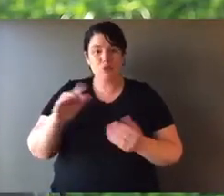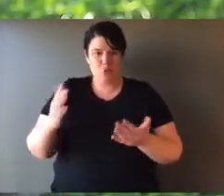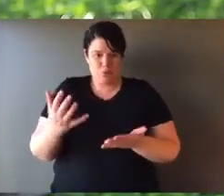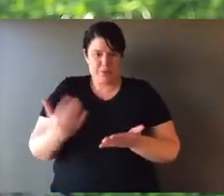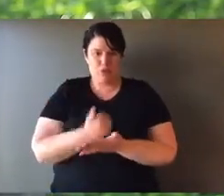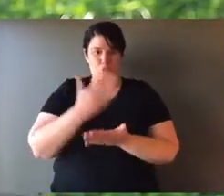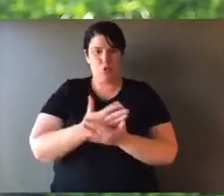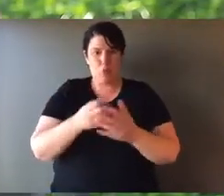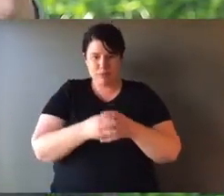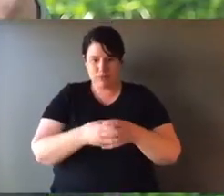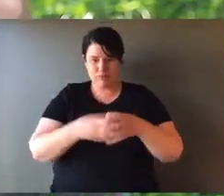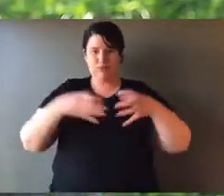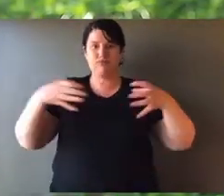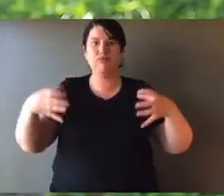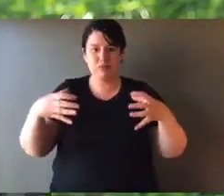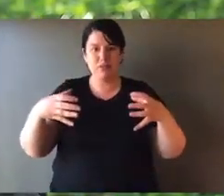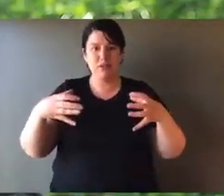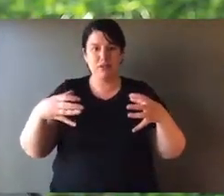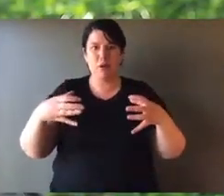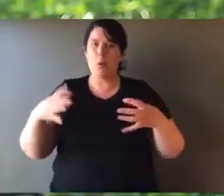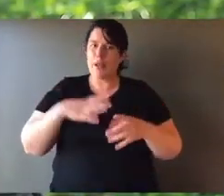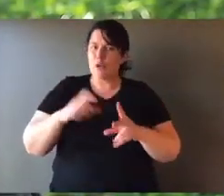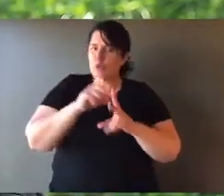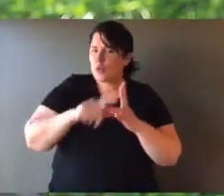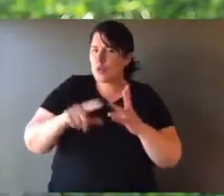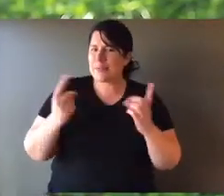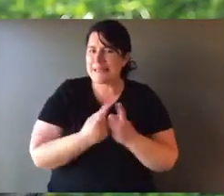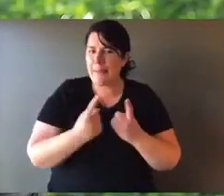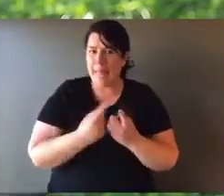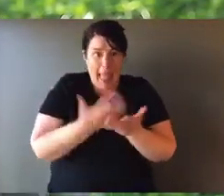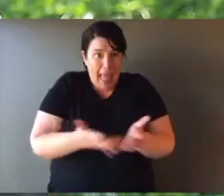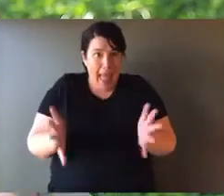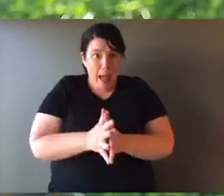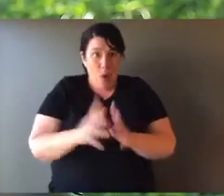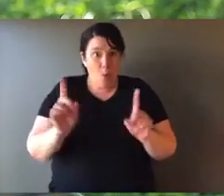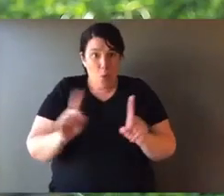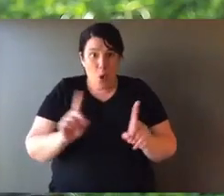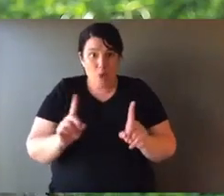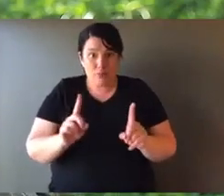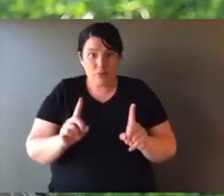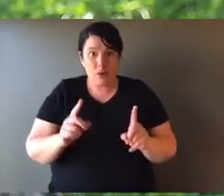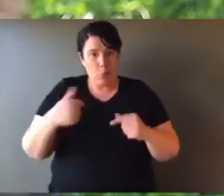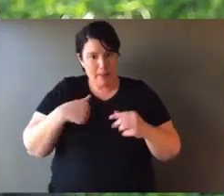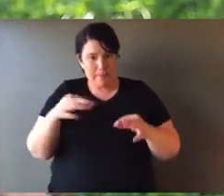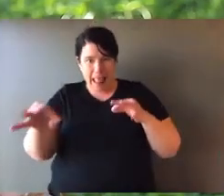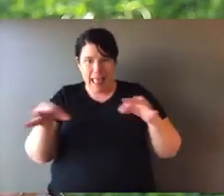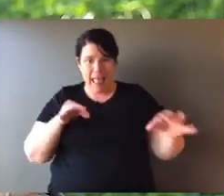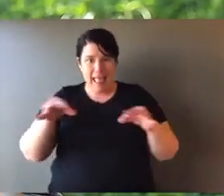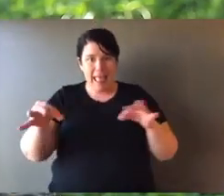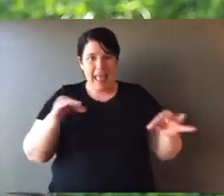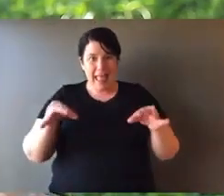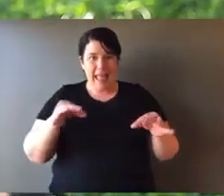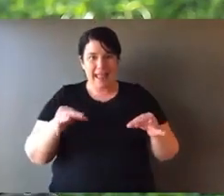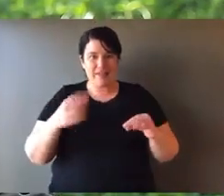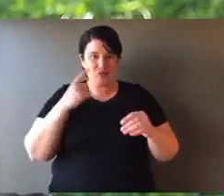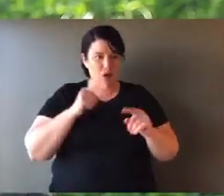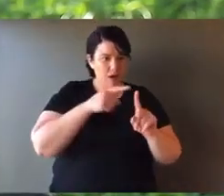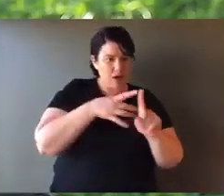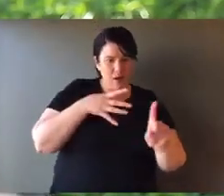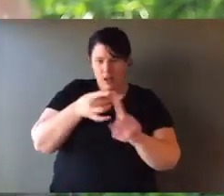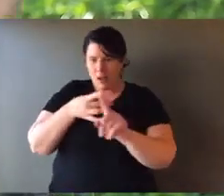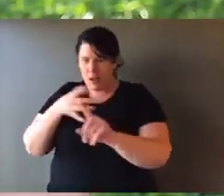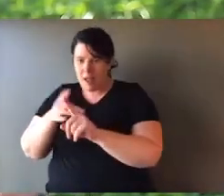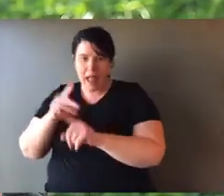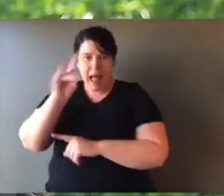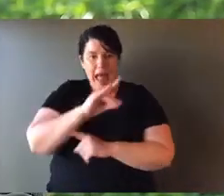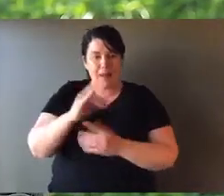that delivers results to native wildlife conservation. We need action. Now, how we do that is through a staggered approach.